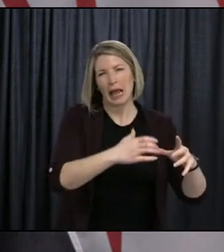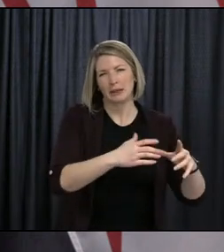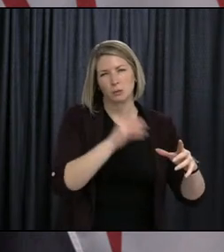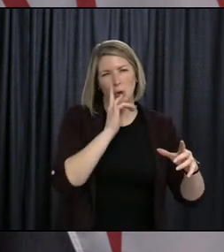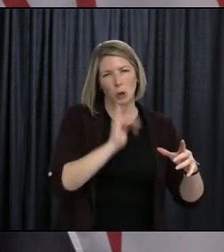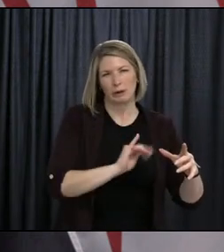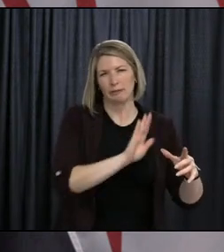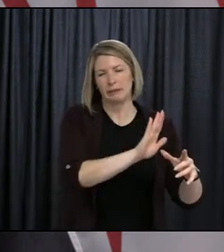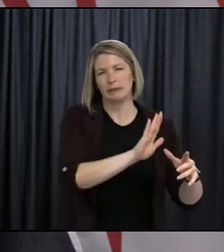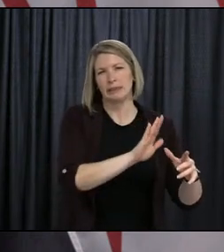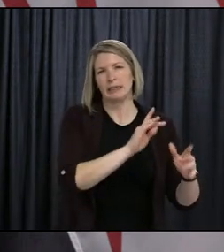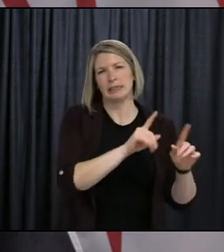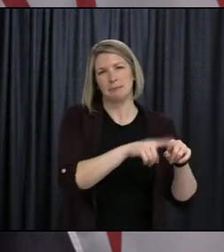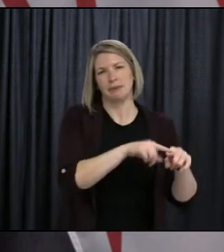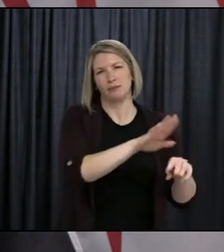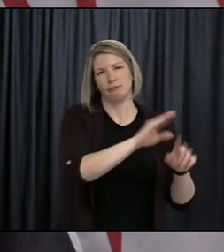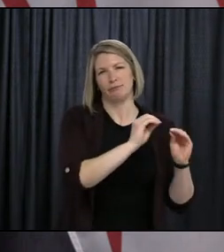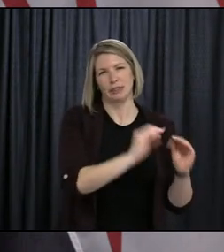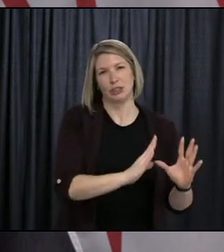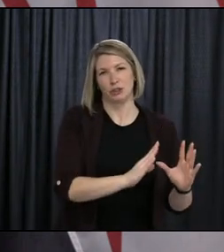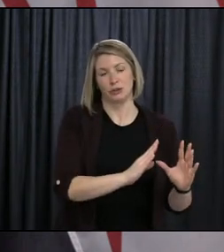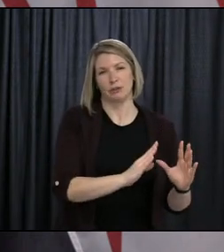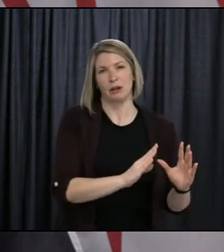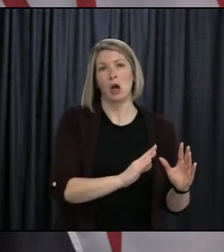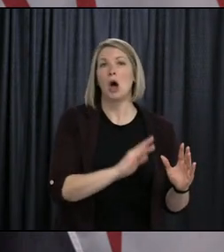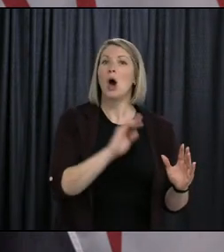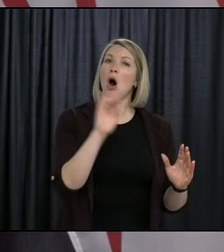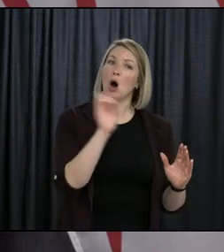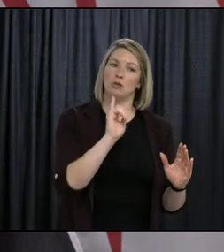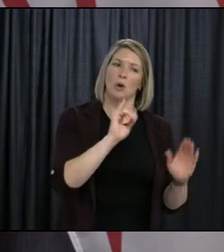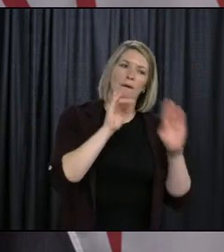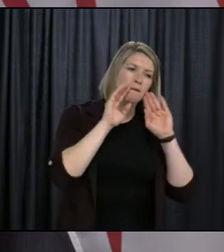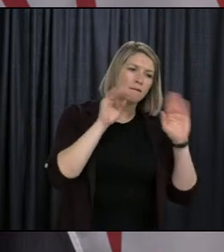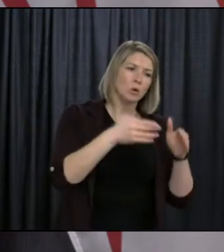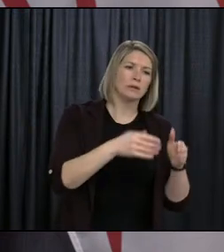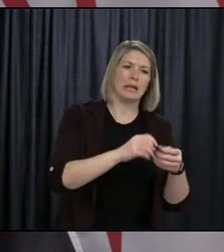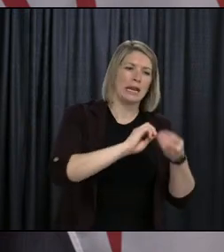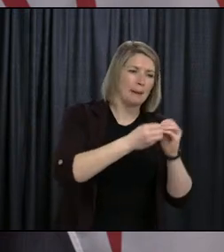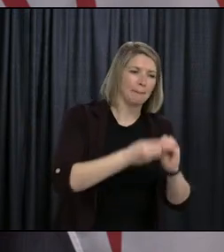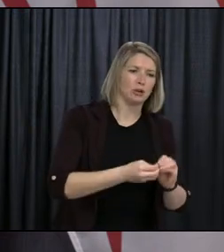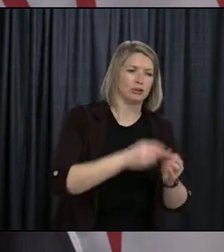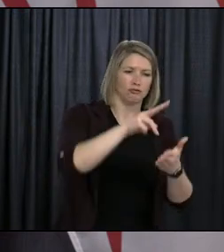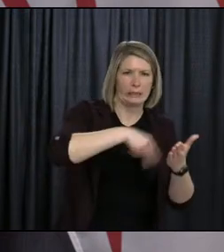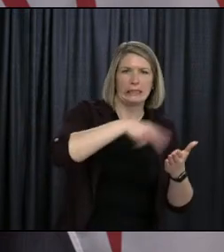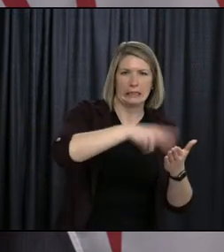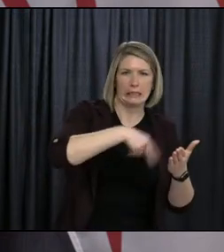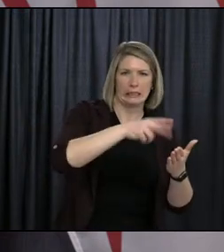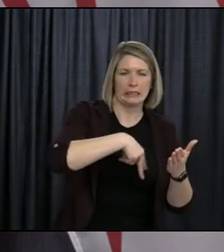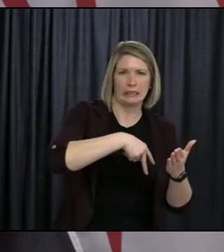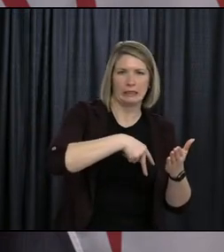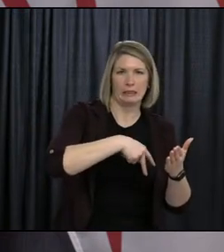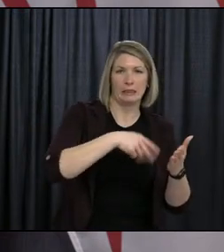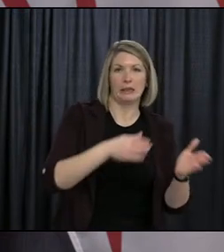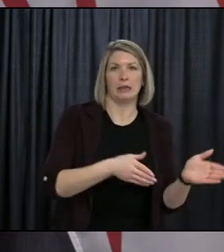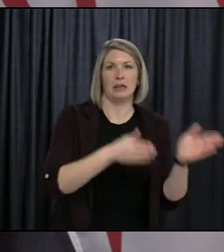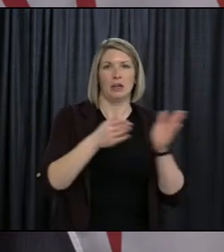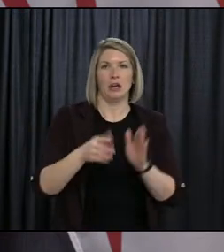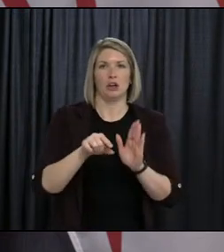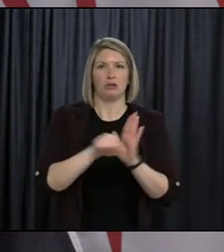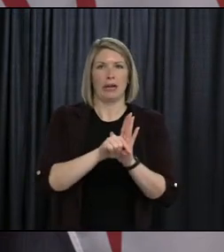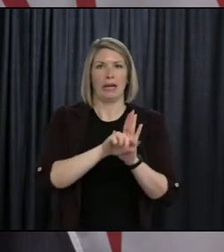Emphasis on numeracy and literacy. And then when you go up into grade four to six, that goes to 90 minutes per day